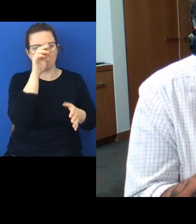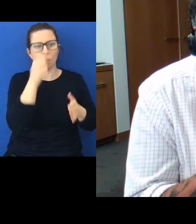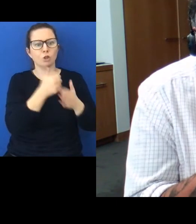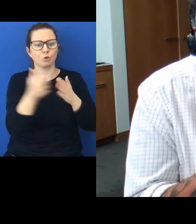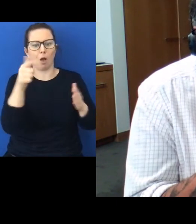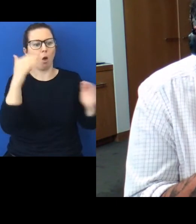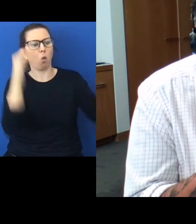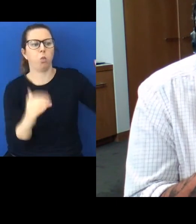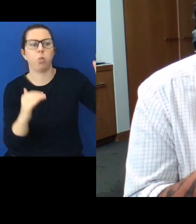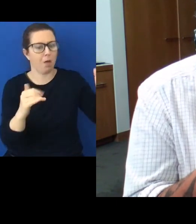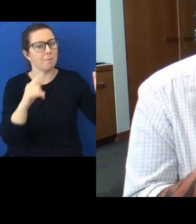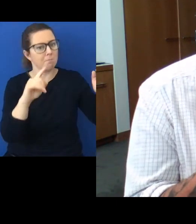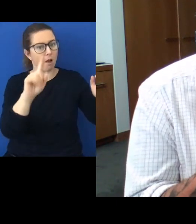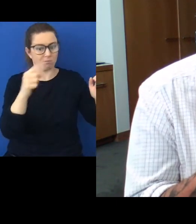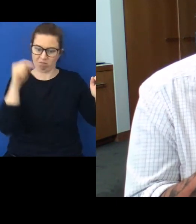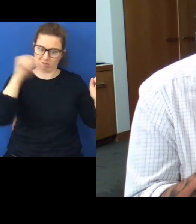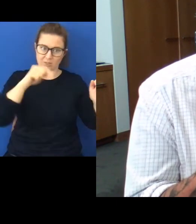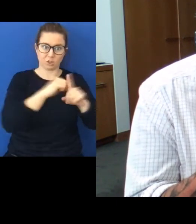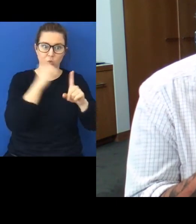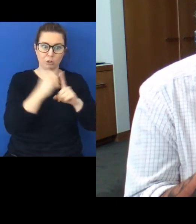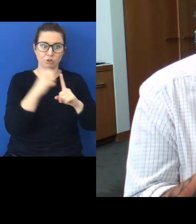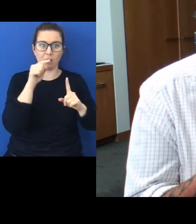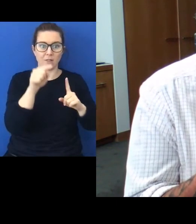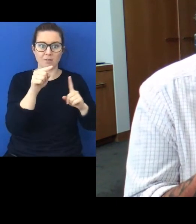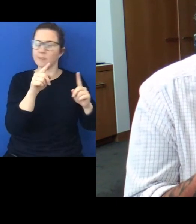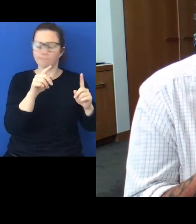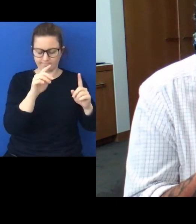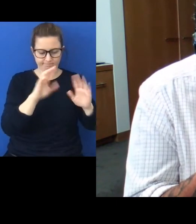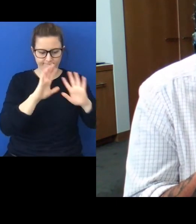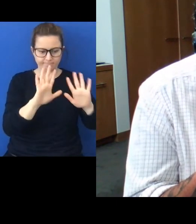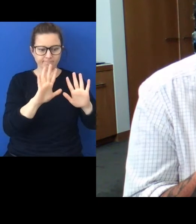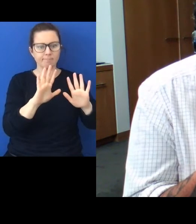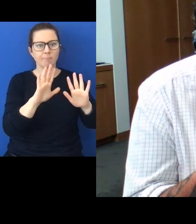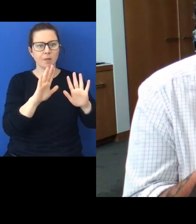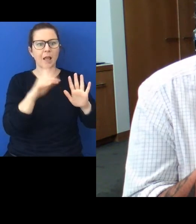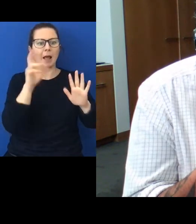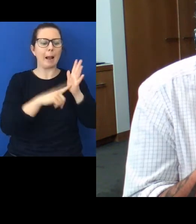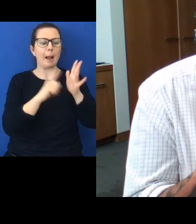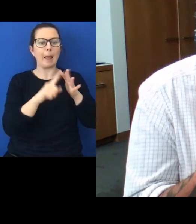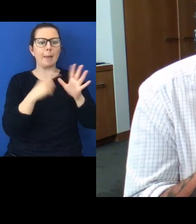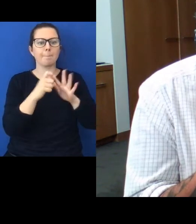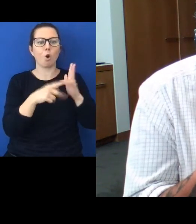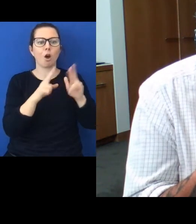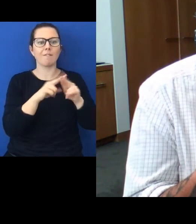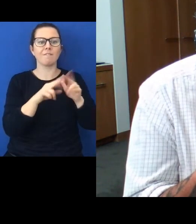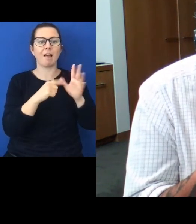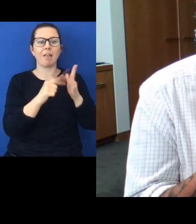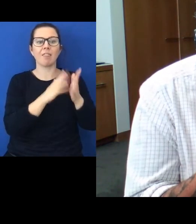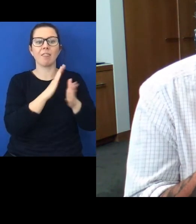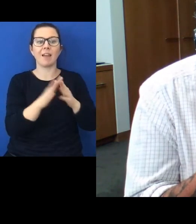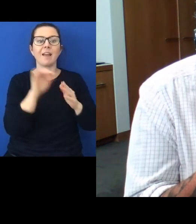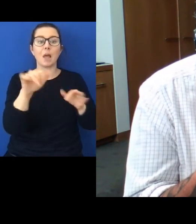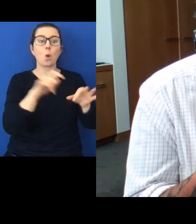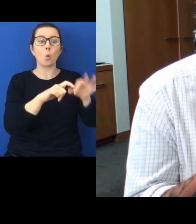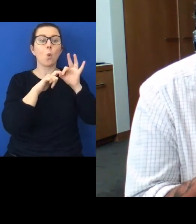power has undertaken this leap of faith that the quality of its leadership and its